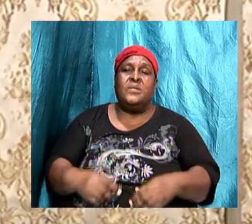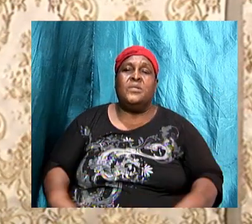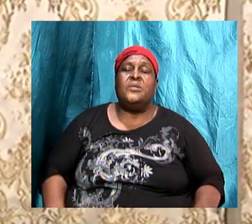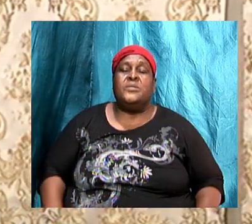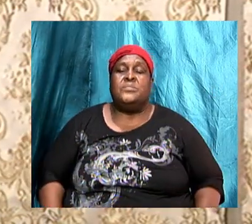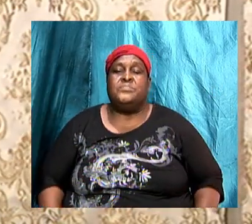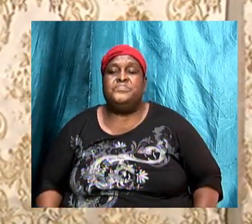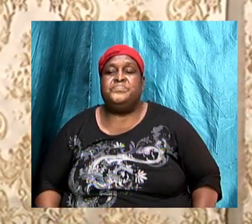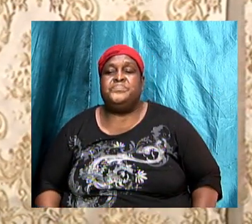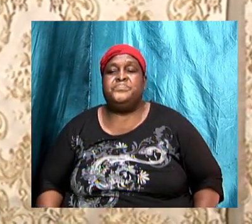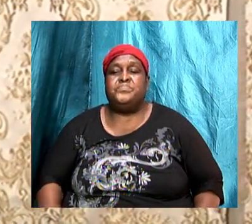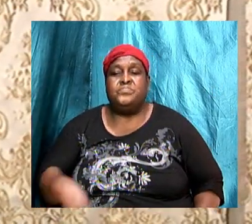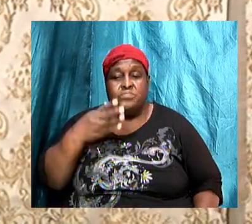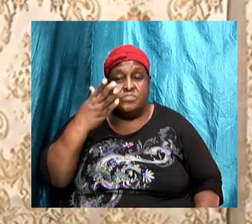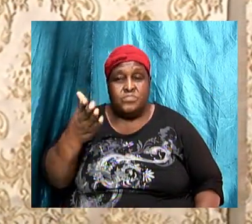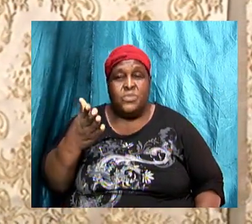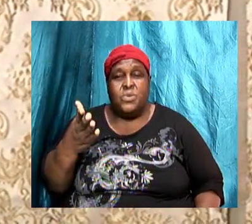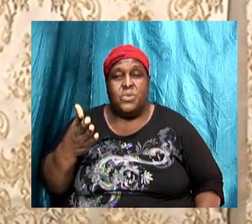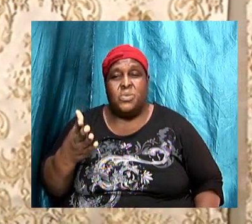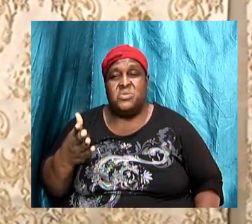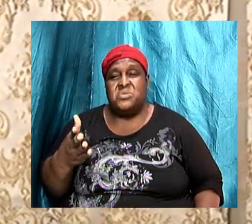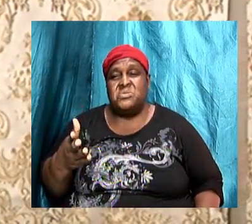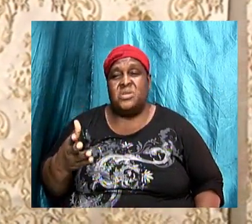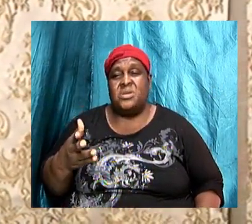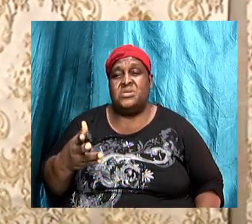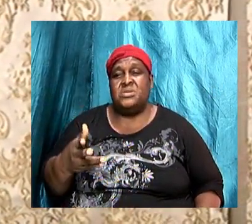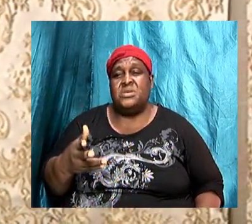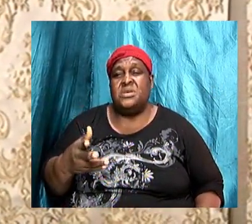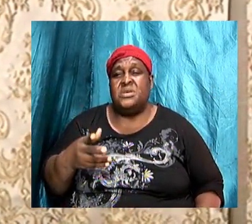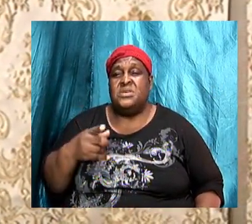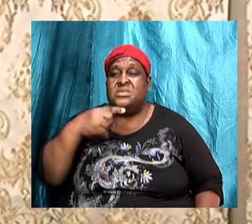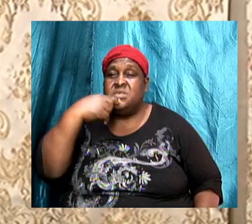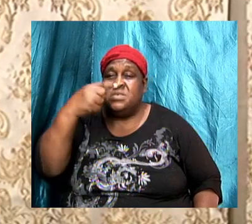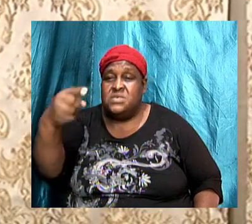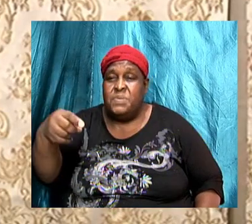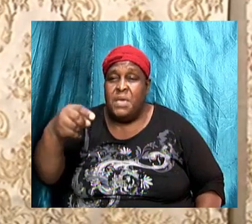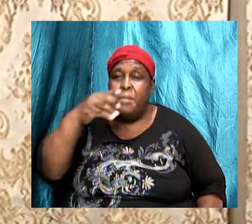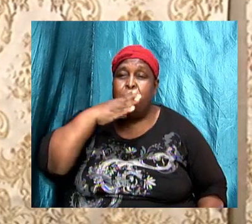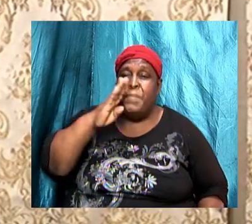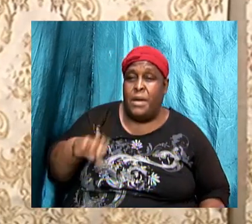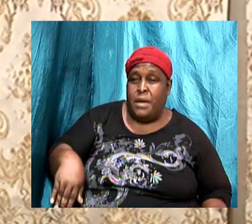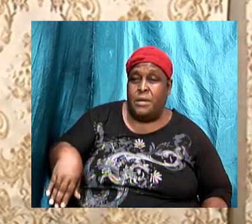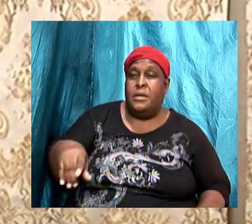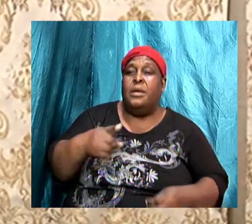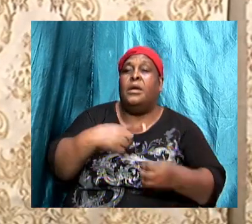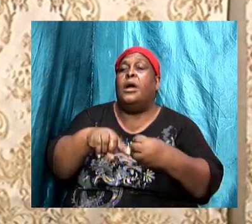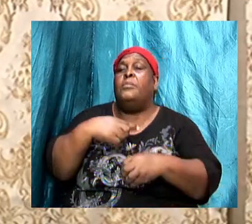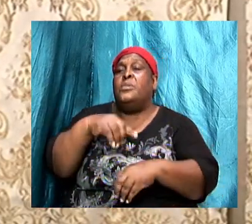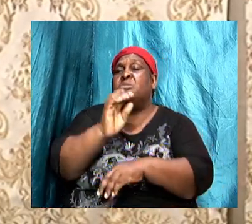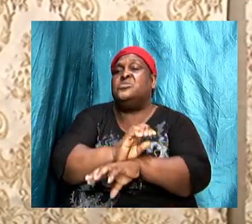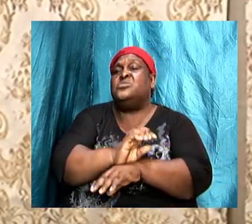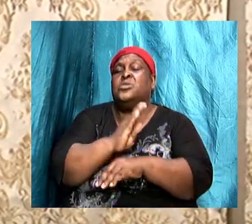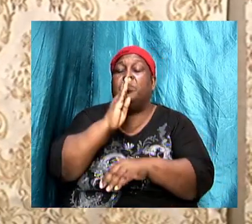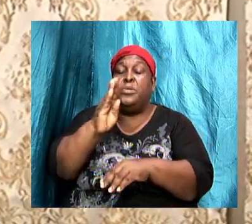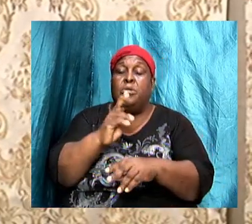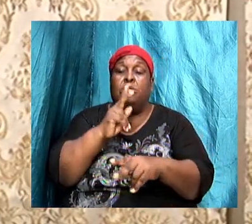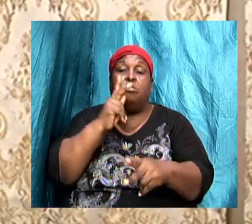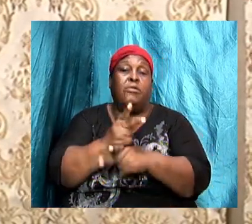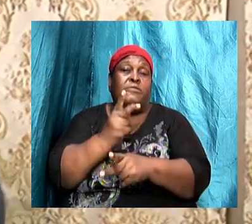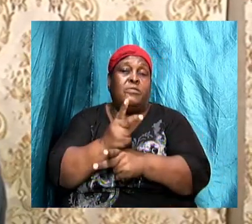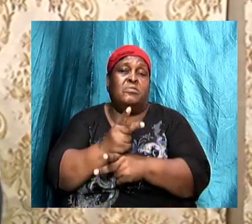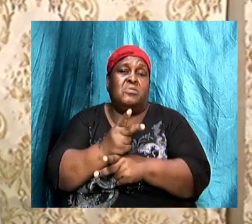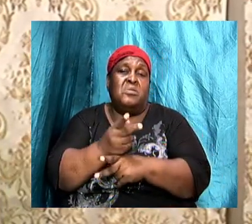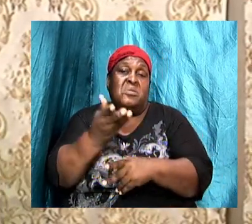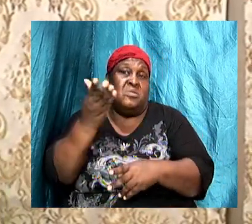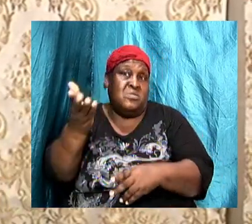side. So those that bash the church, you better know what you're doing. We have to be careful. Those that are in the